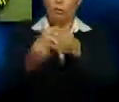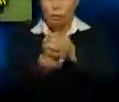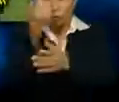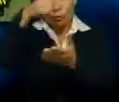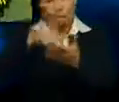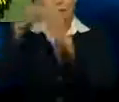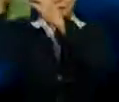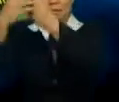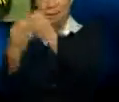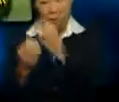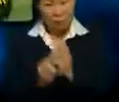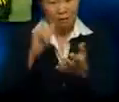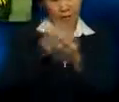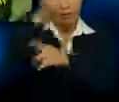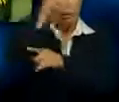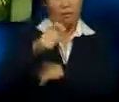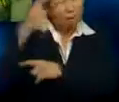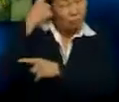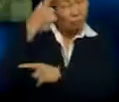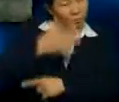That question crossed my mind too.